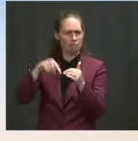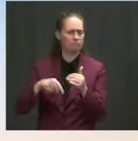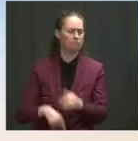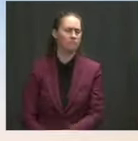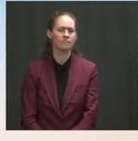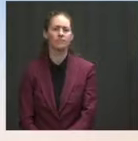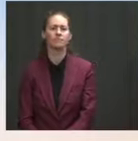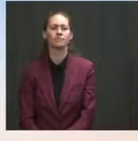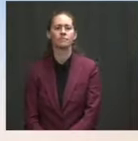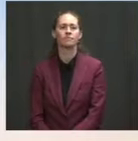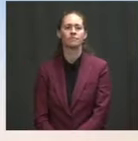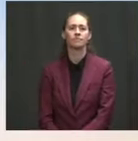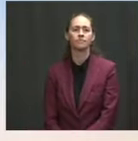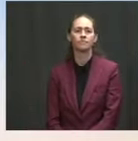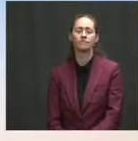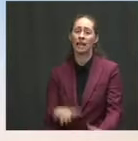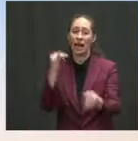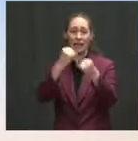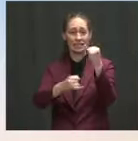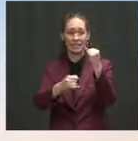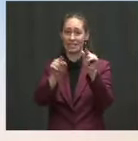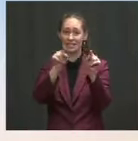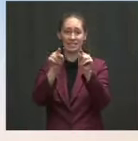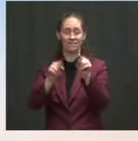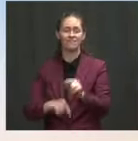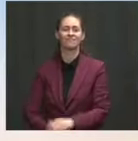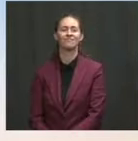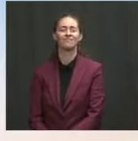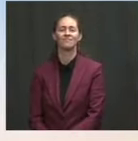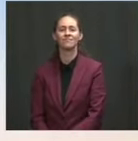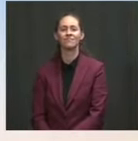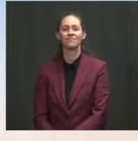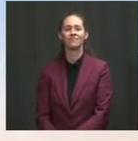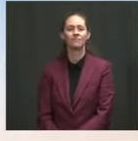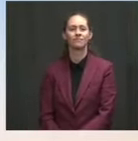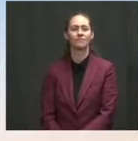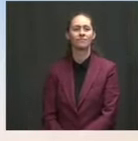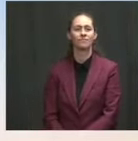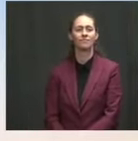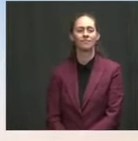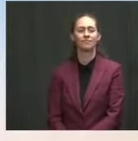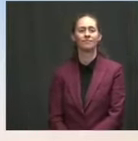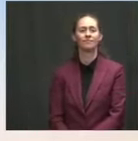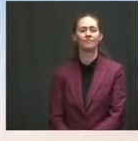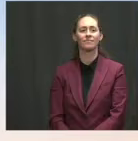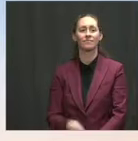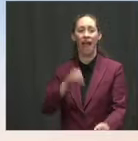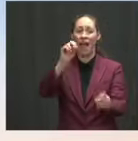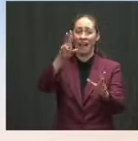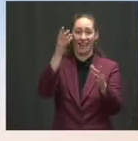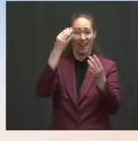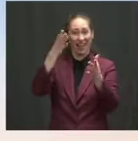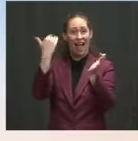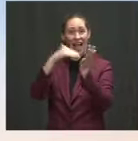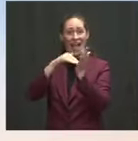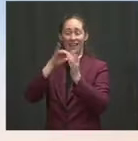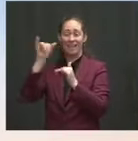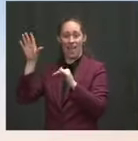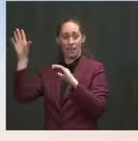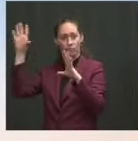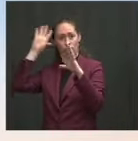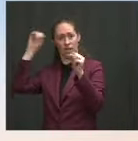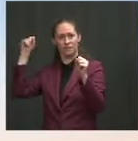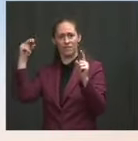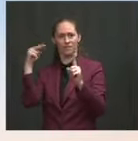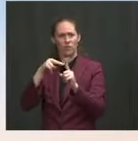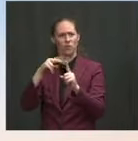Okay, go ahead, last one, last one. The issue of decriminalizing? Again, that remains his position, and certainly he would be encouraged by